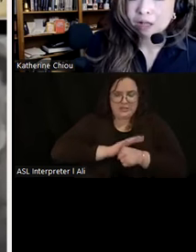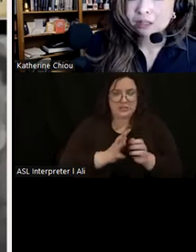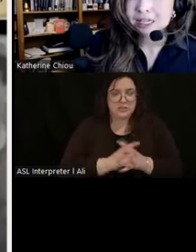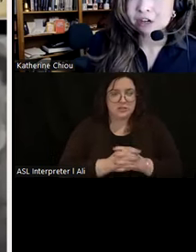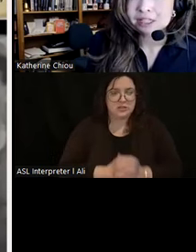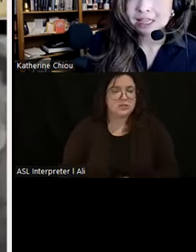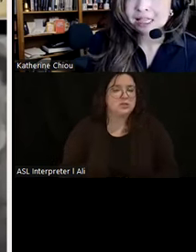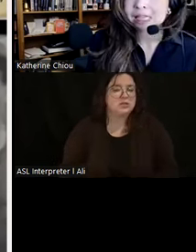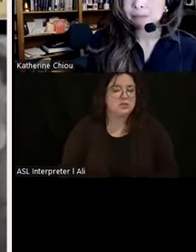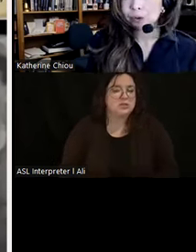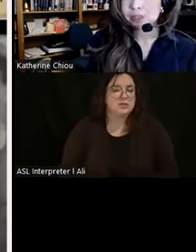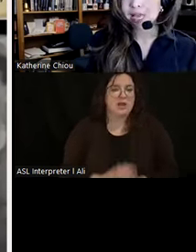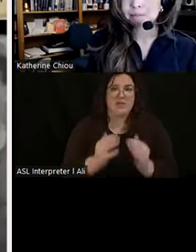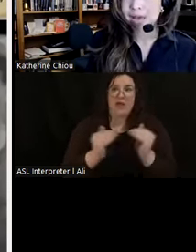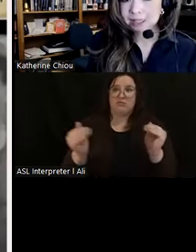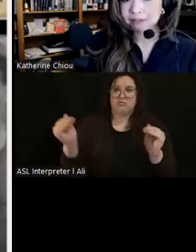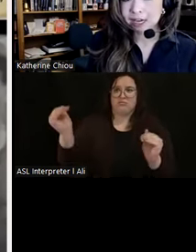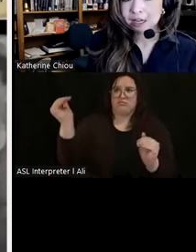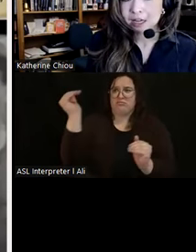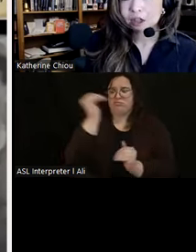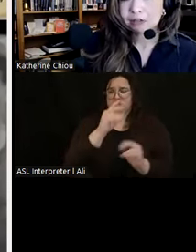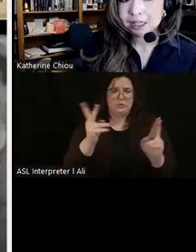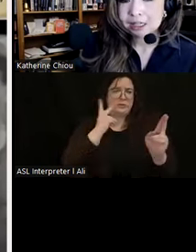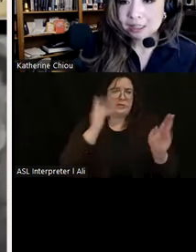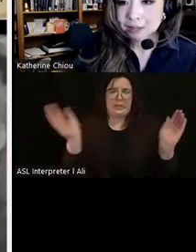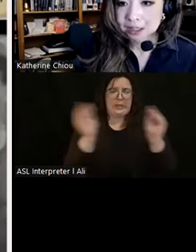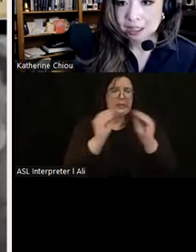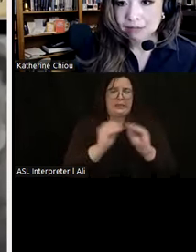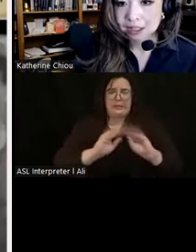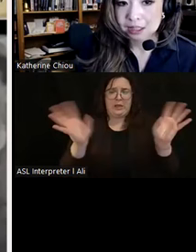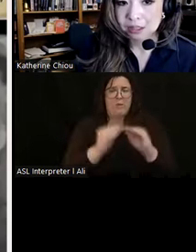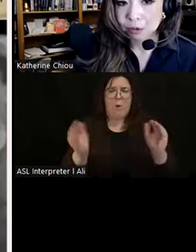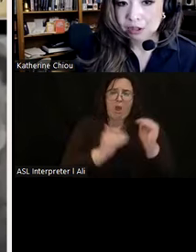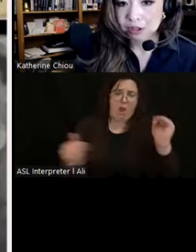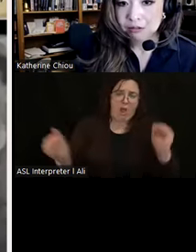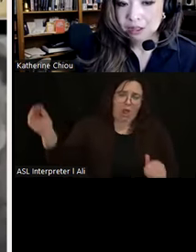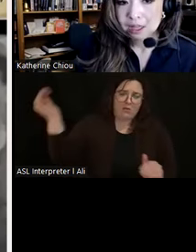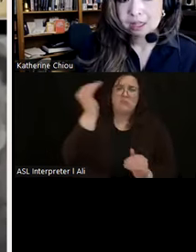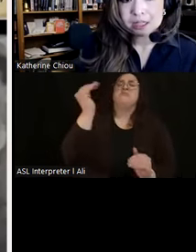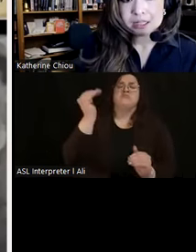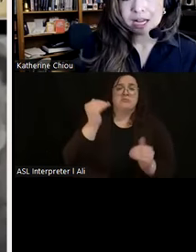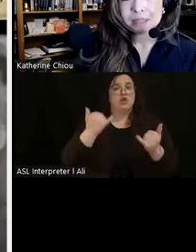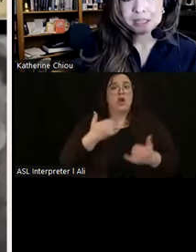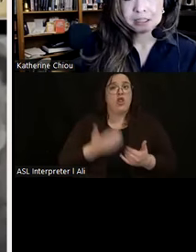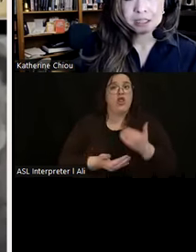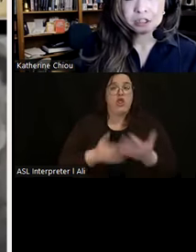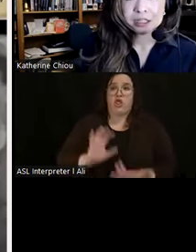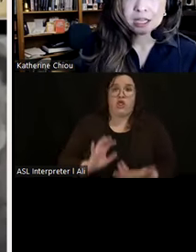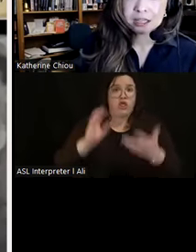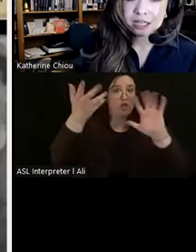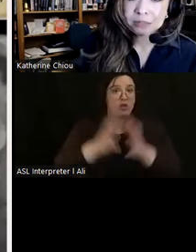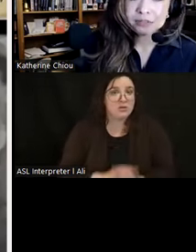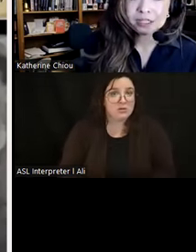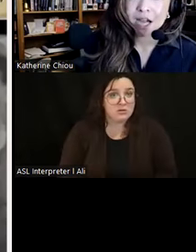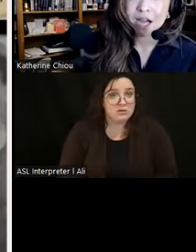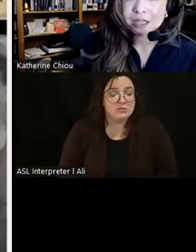inequality are suddenly exposed and magnified, threatening the stability of the existing order. These class-based distinctions can